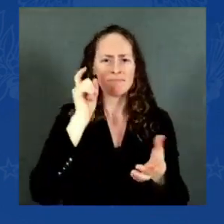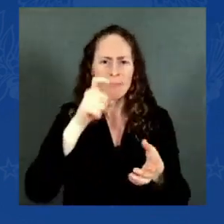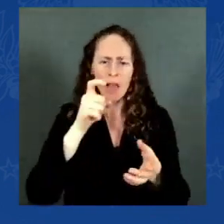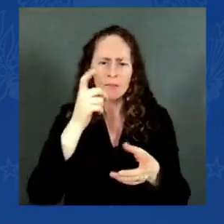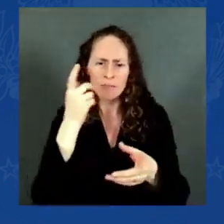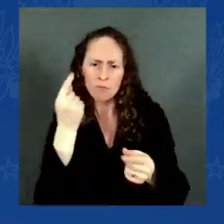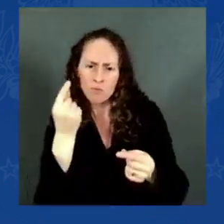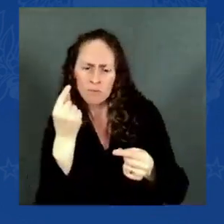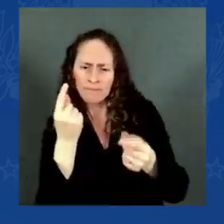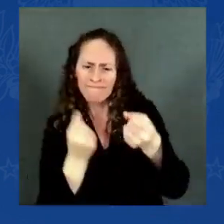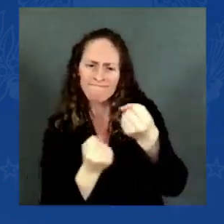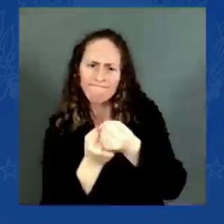It never expires.